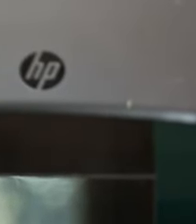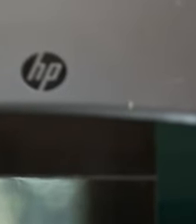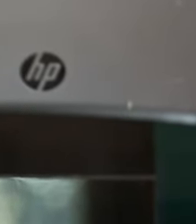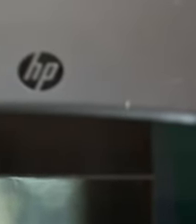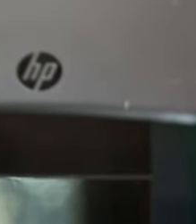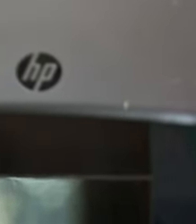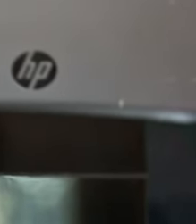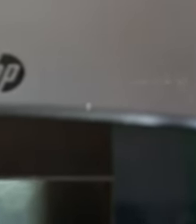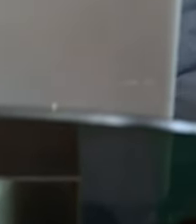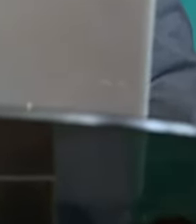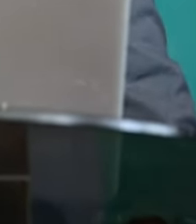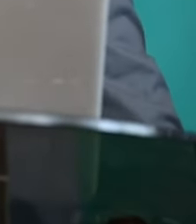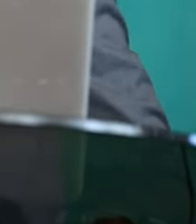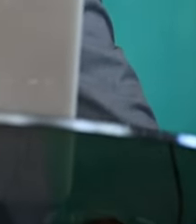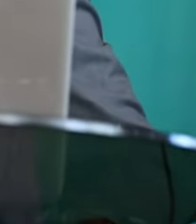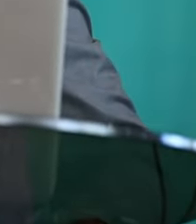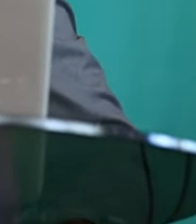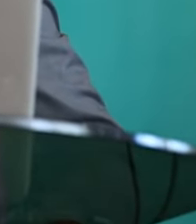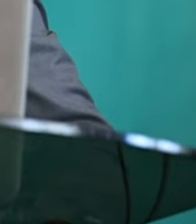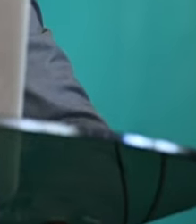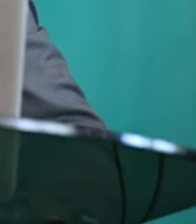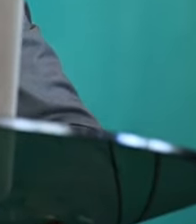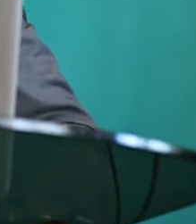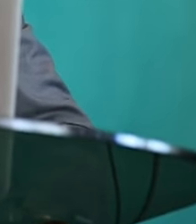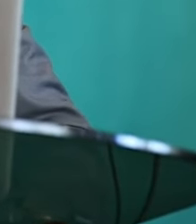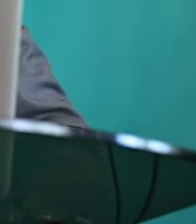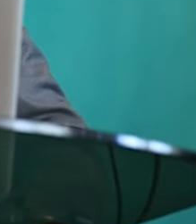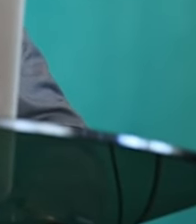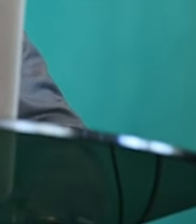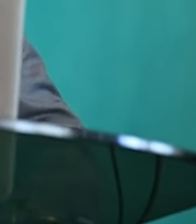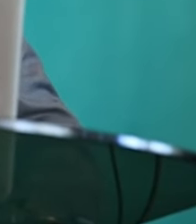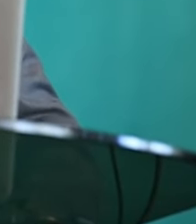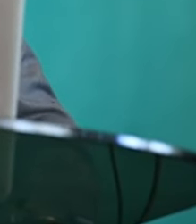Good morning, my dear brothers and sisters in the Lord.